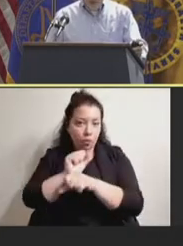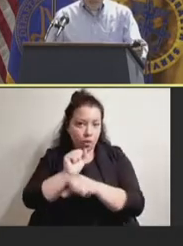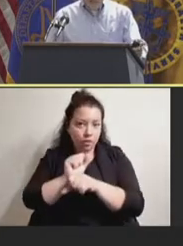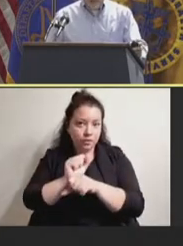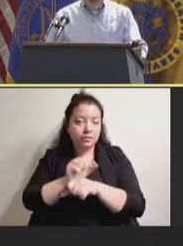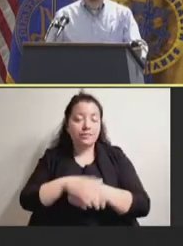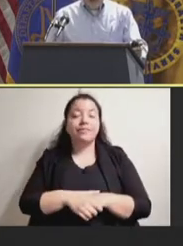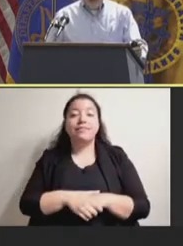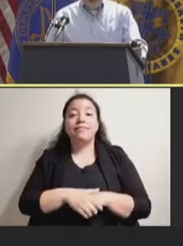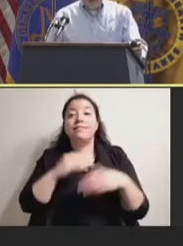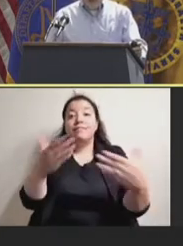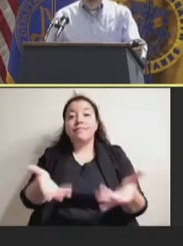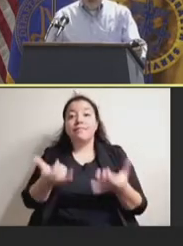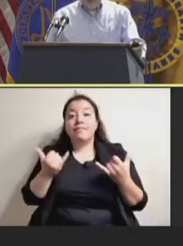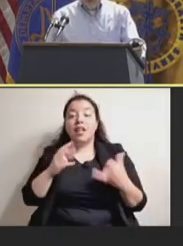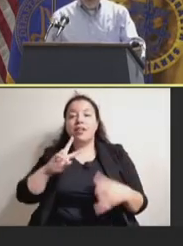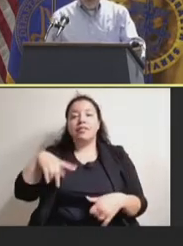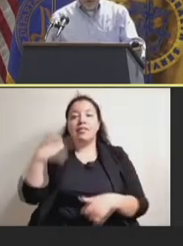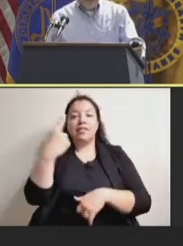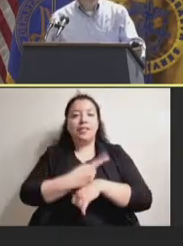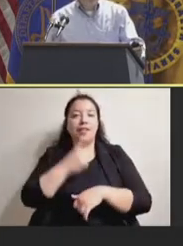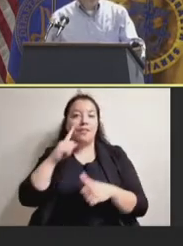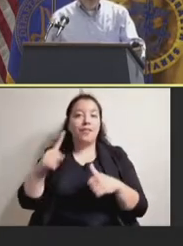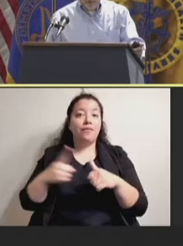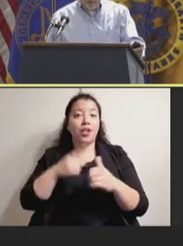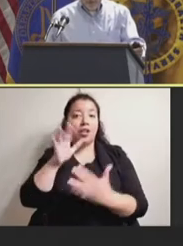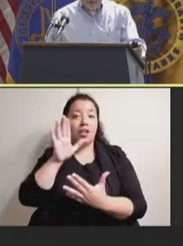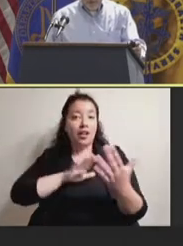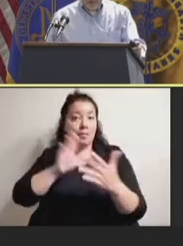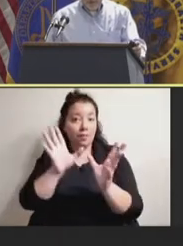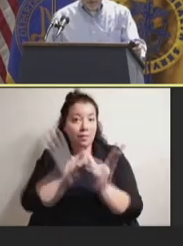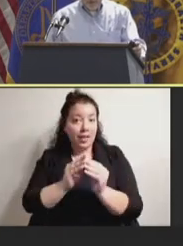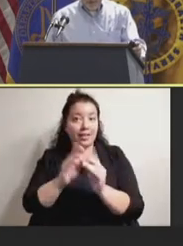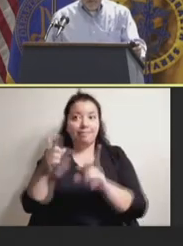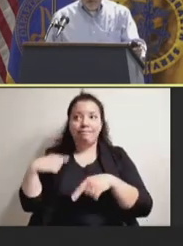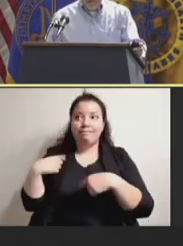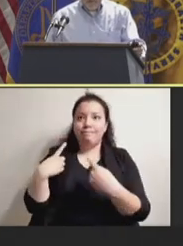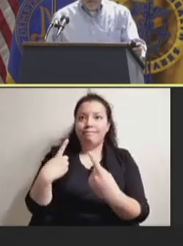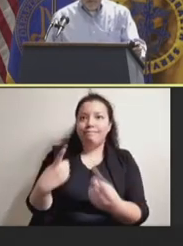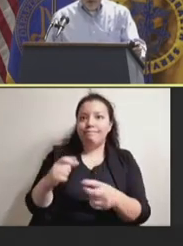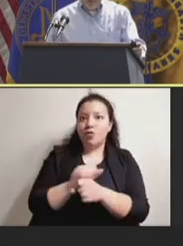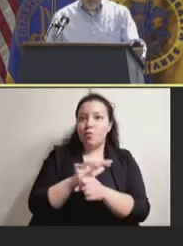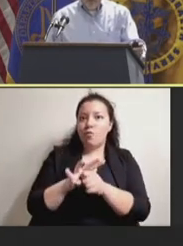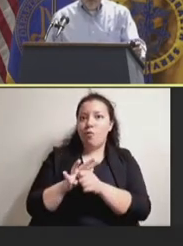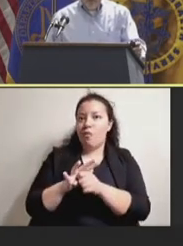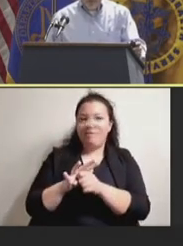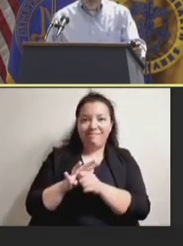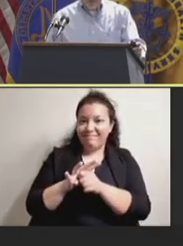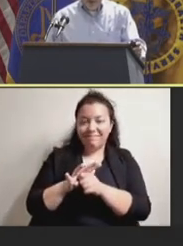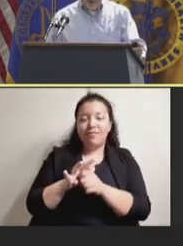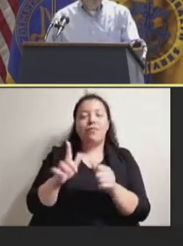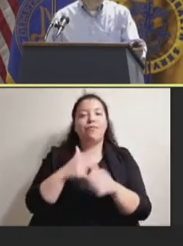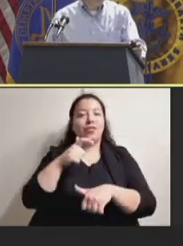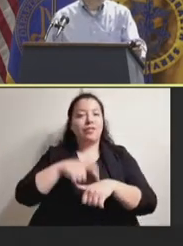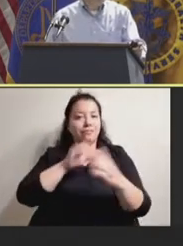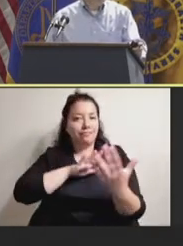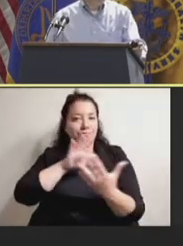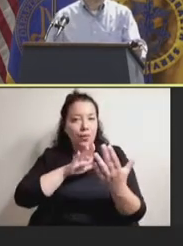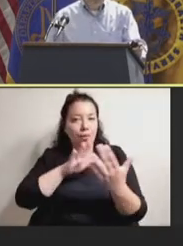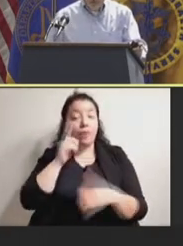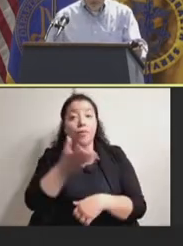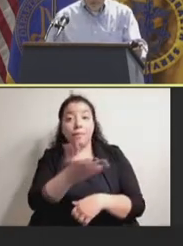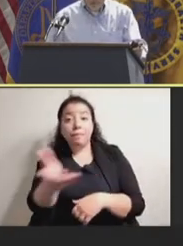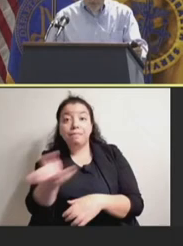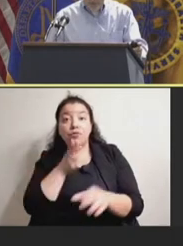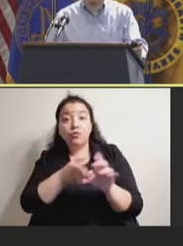Welcome to the second day of our first in-person meeting since the COVID-19 pandemic. And for those watching or participating online, I'd like to welcome you